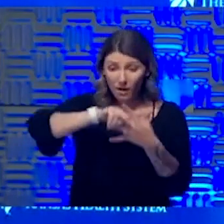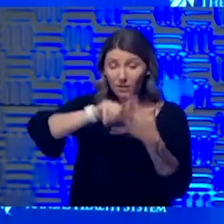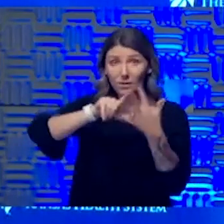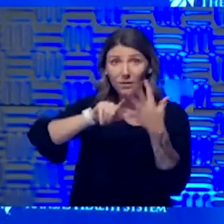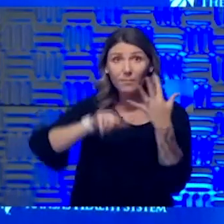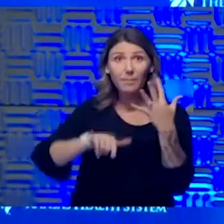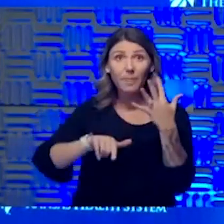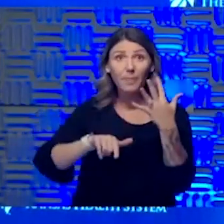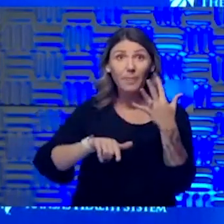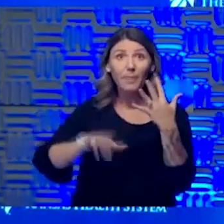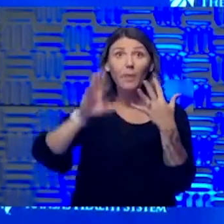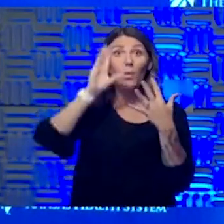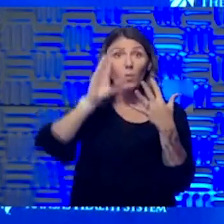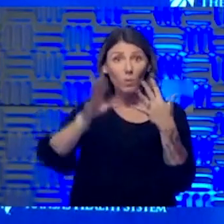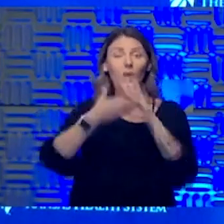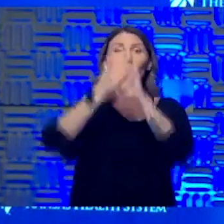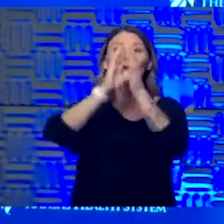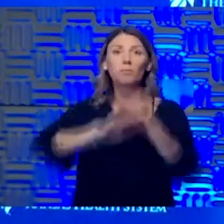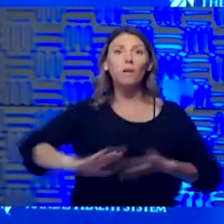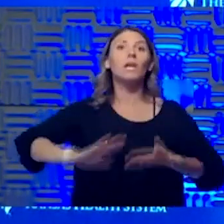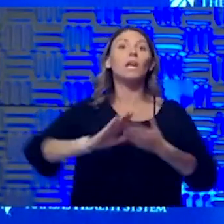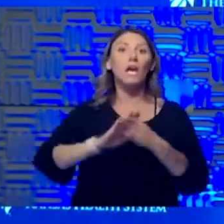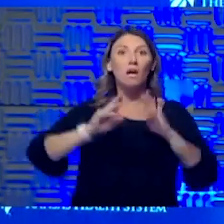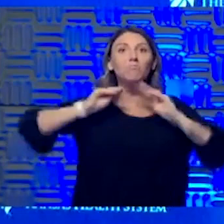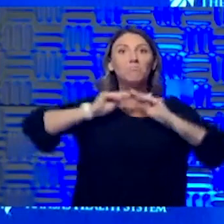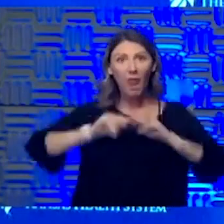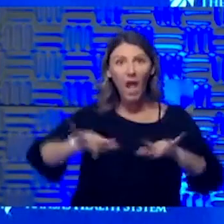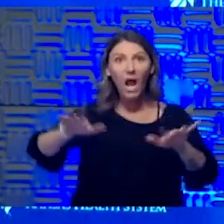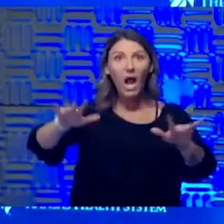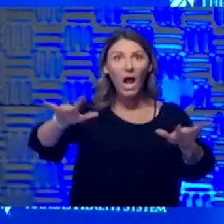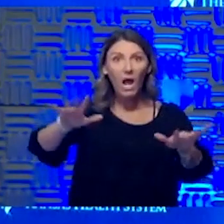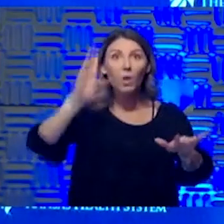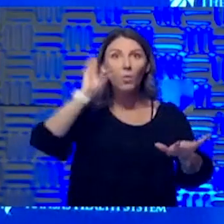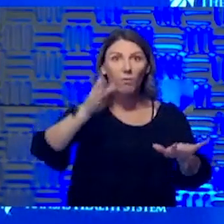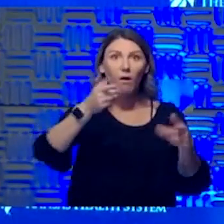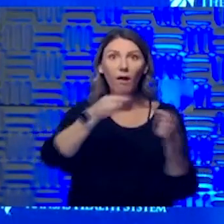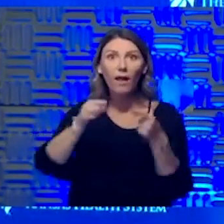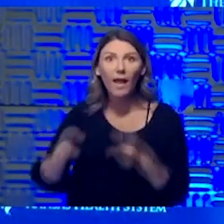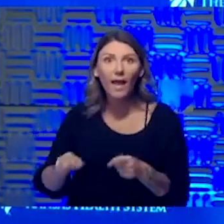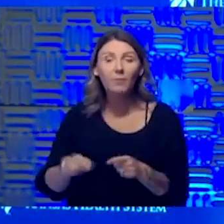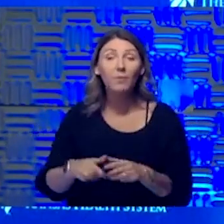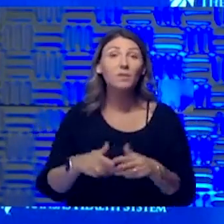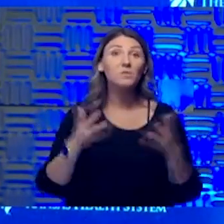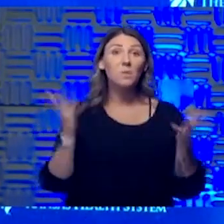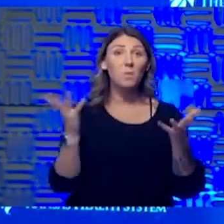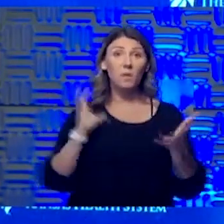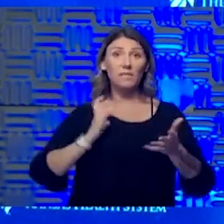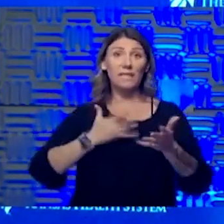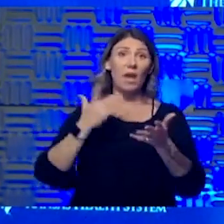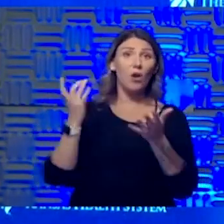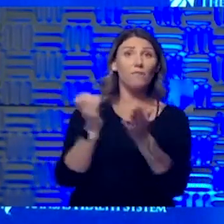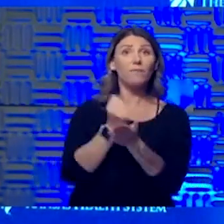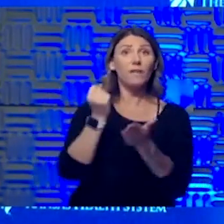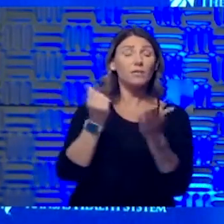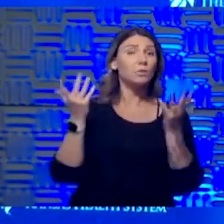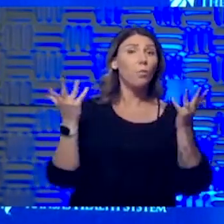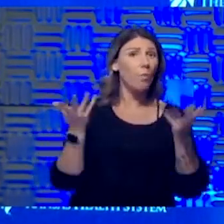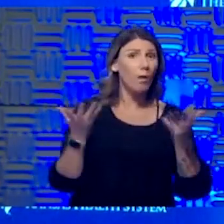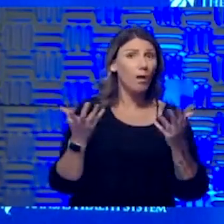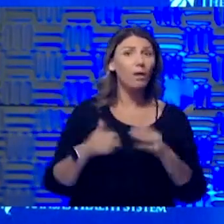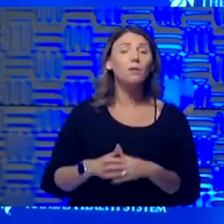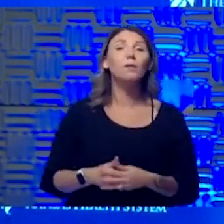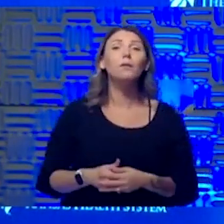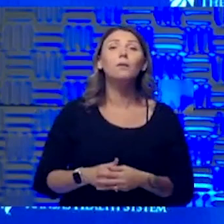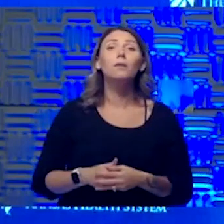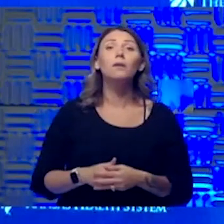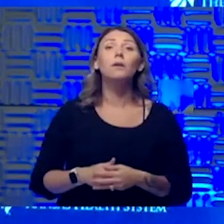we're going to be a hot spot. And it comes down to that. What do we have to our advantage or our biggest advantage is that we don't